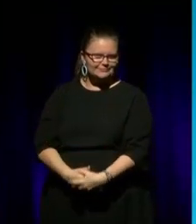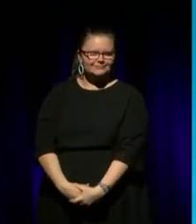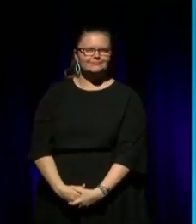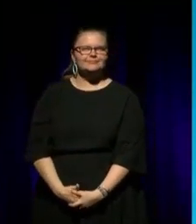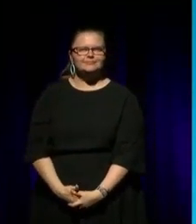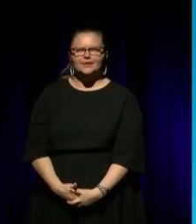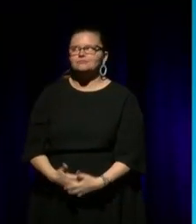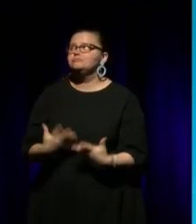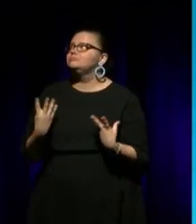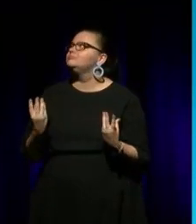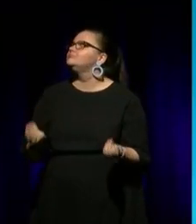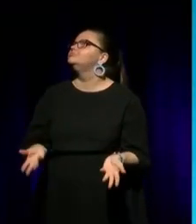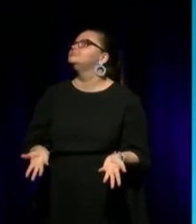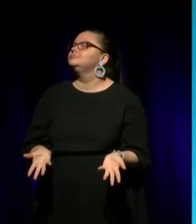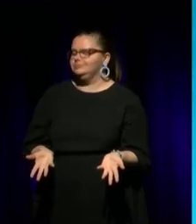Geez.